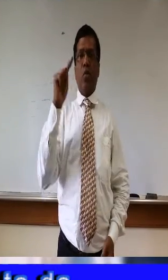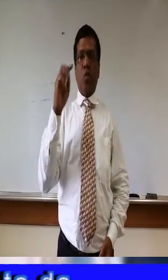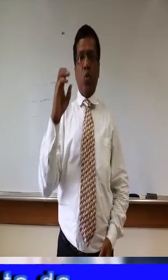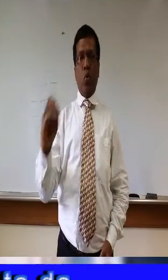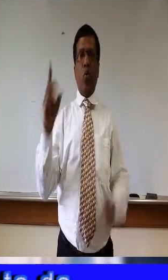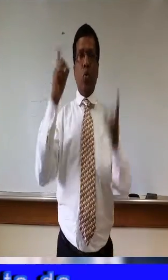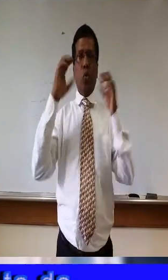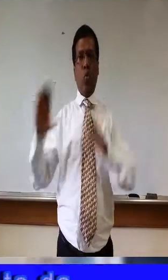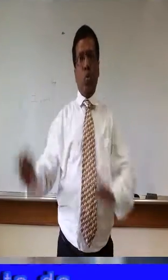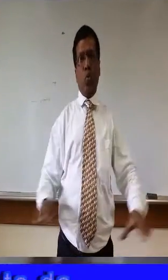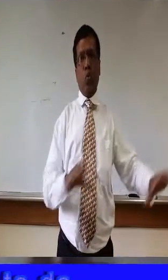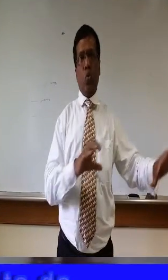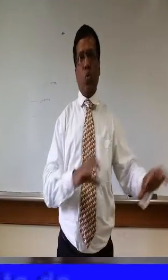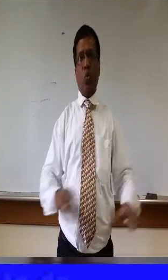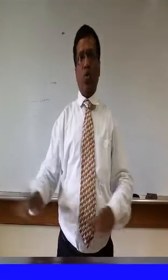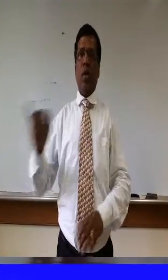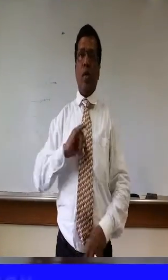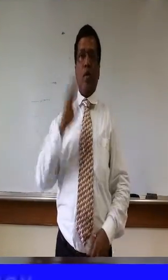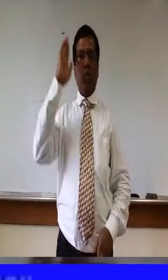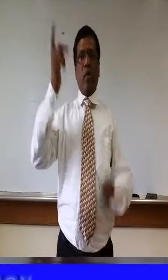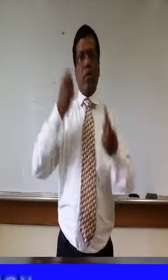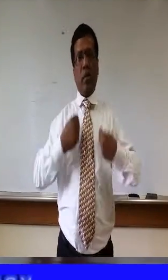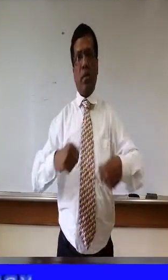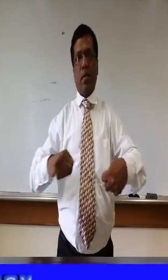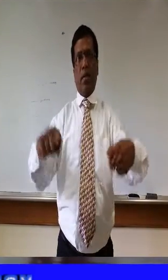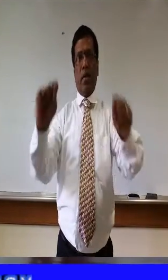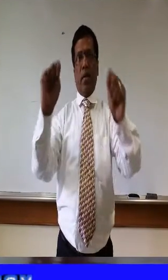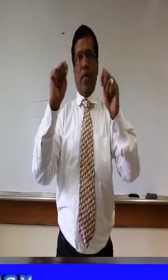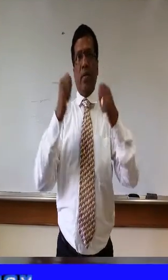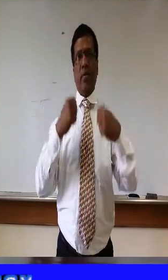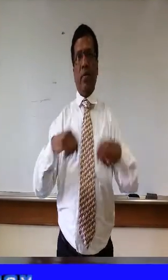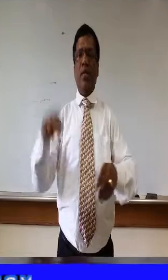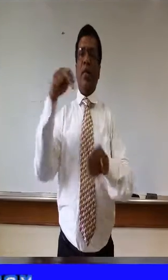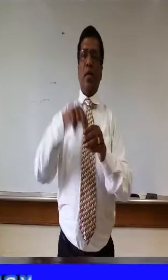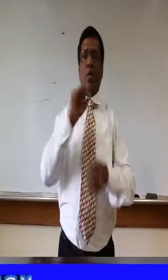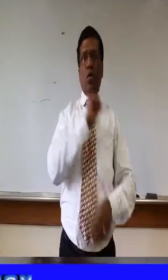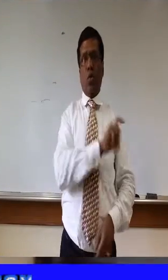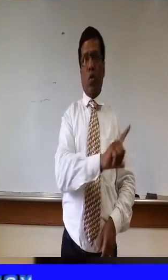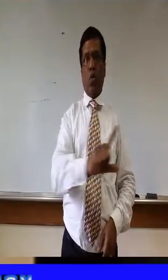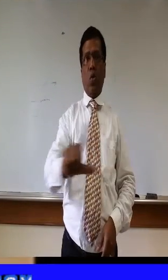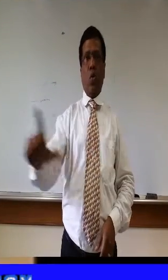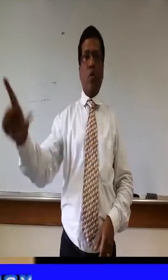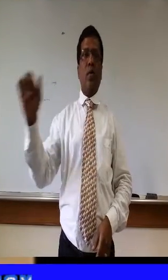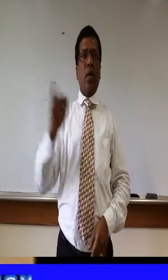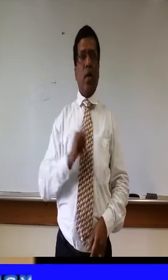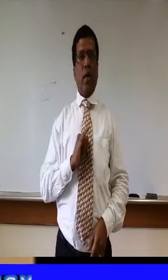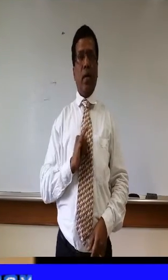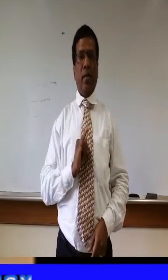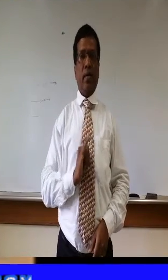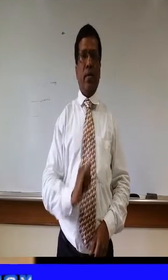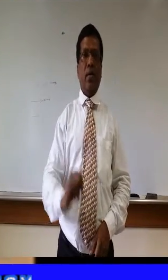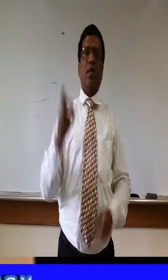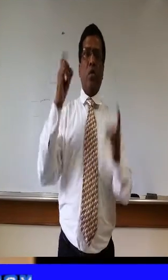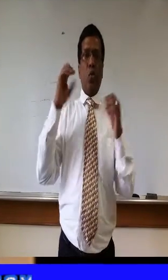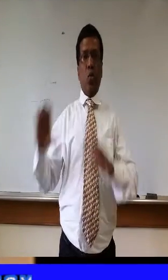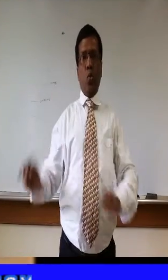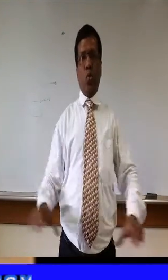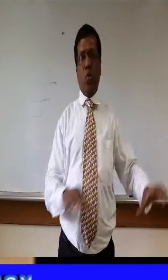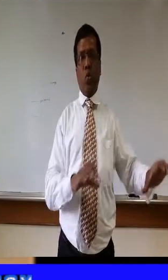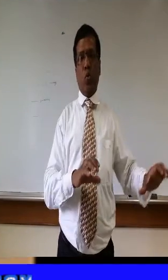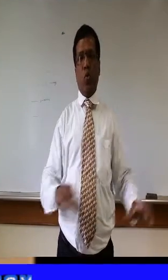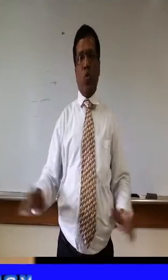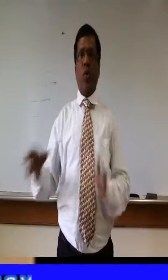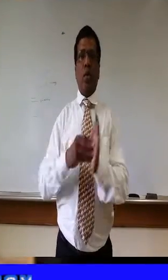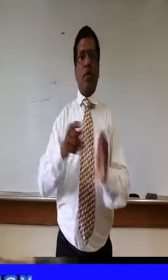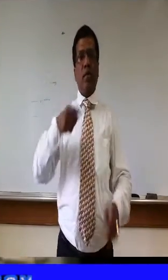true To follow the plan of my Savior And live as he